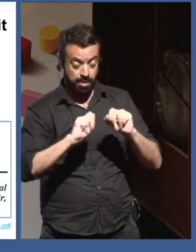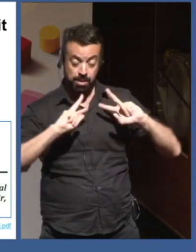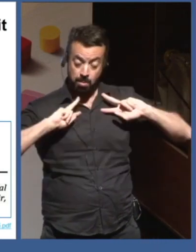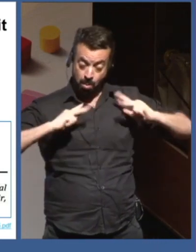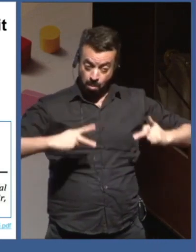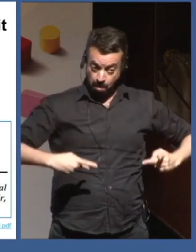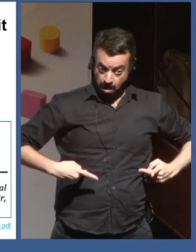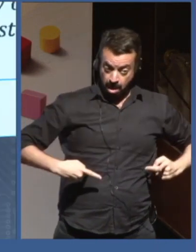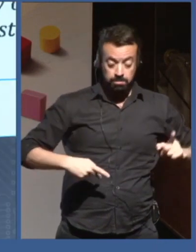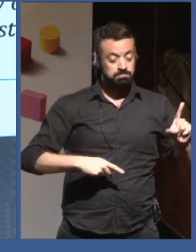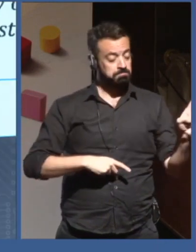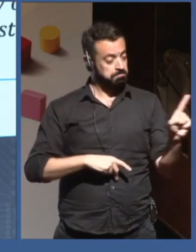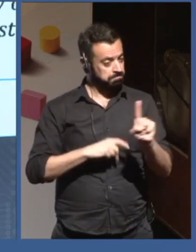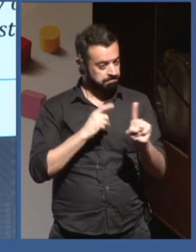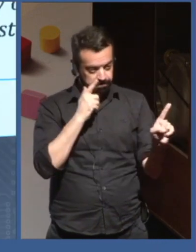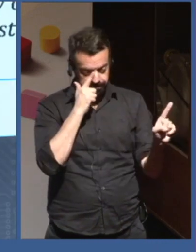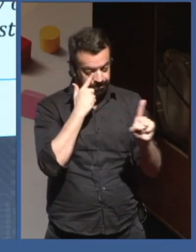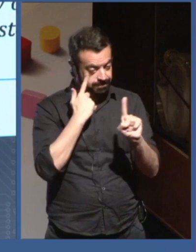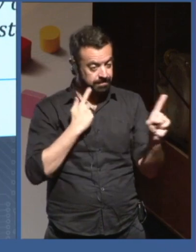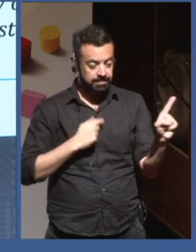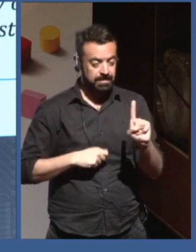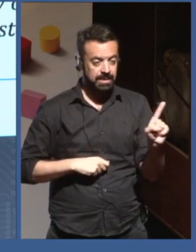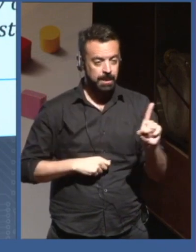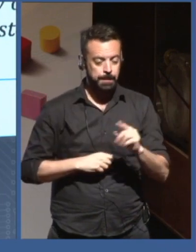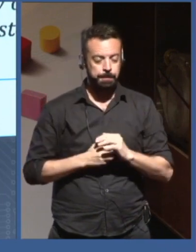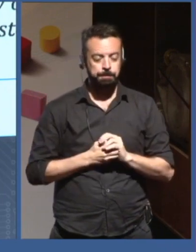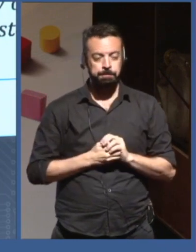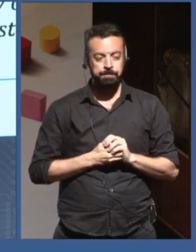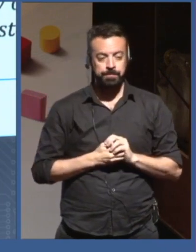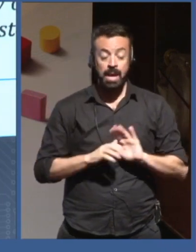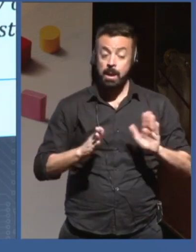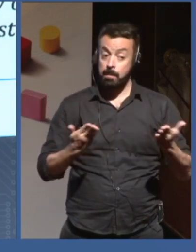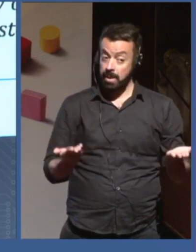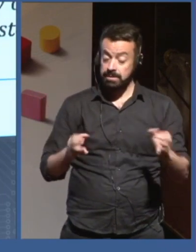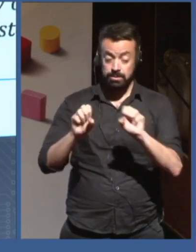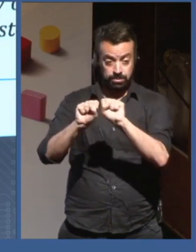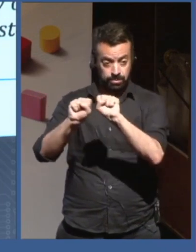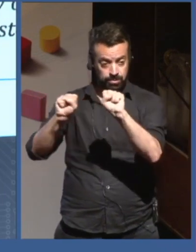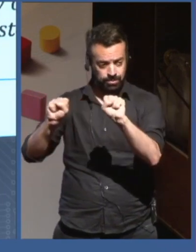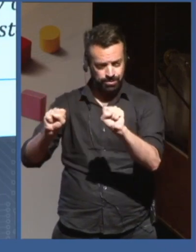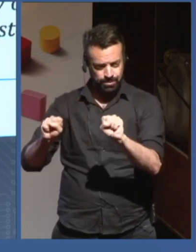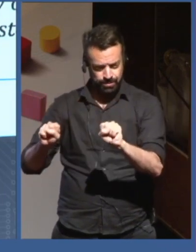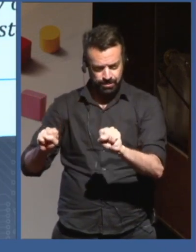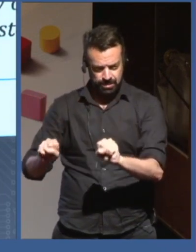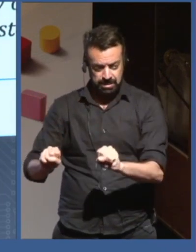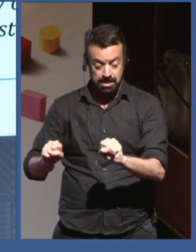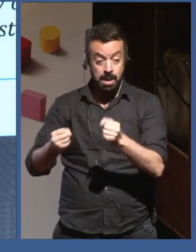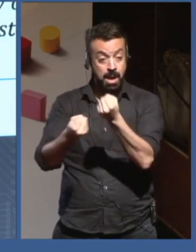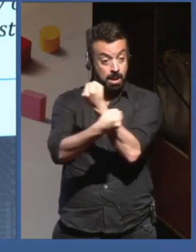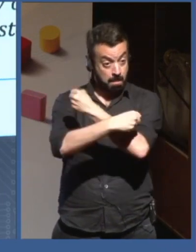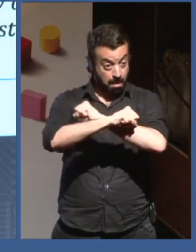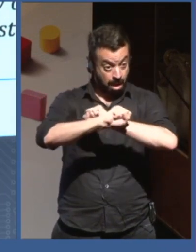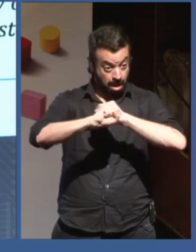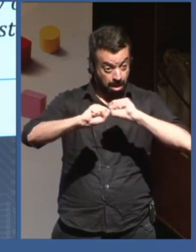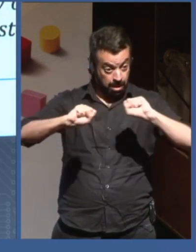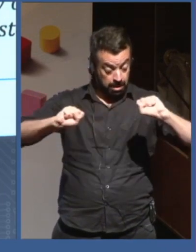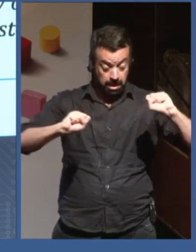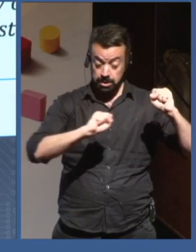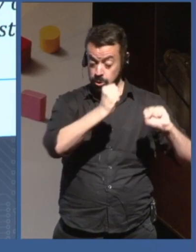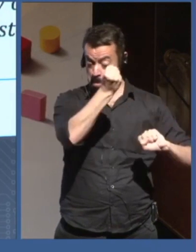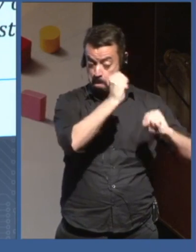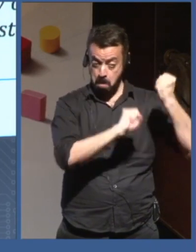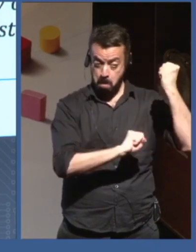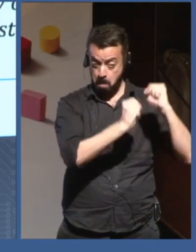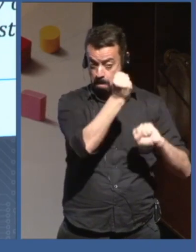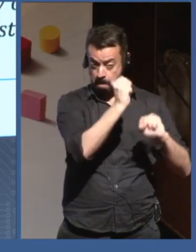human machine-like system. And we would use AI both as an